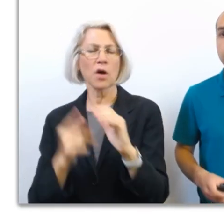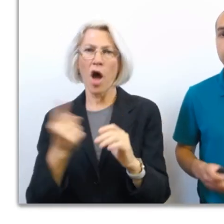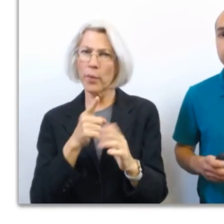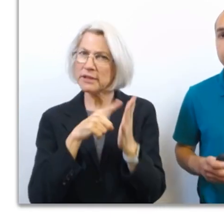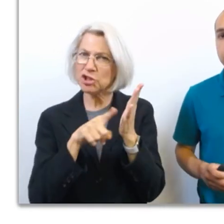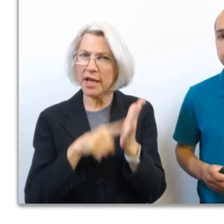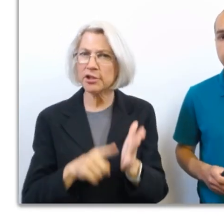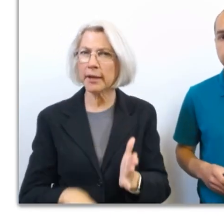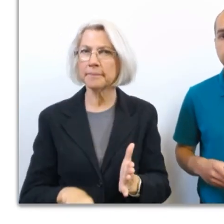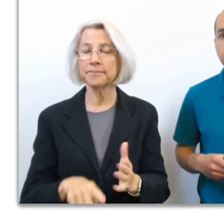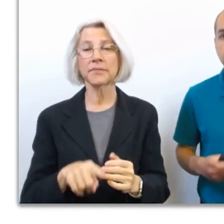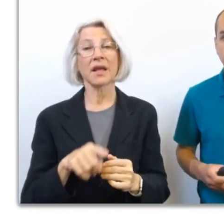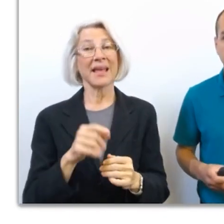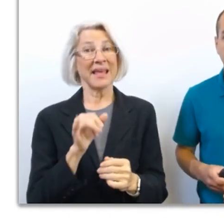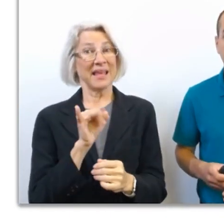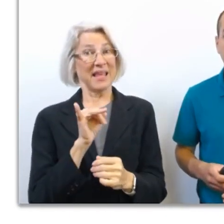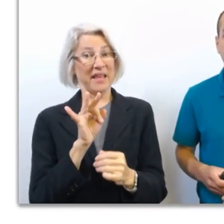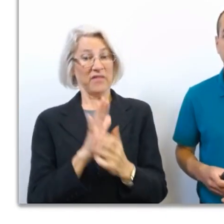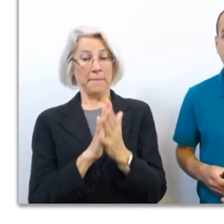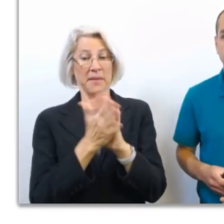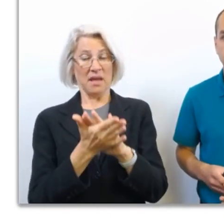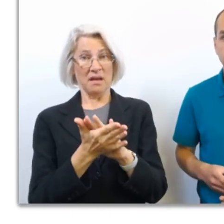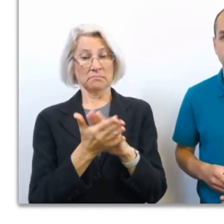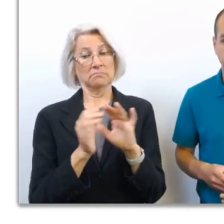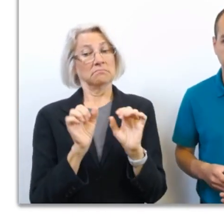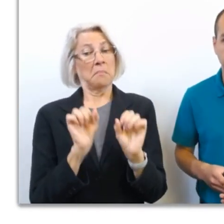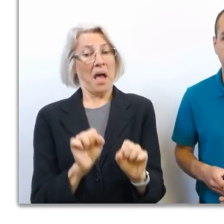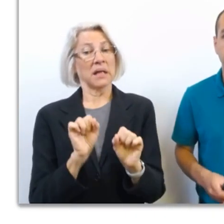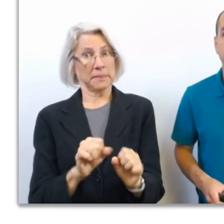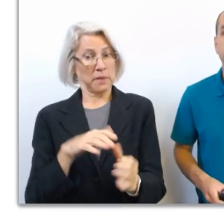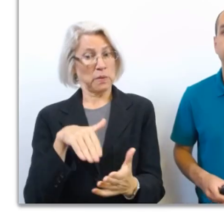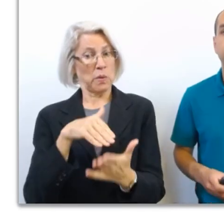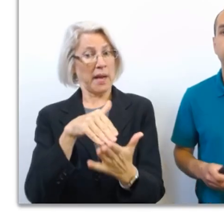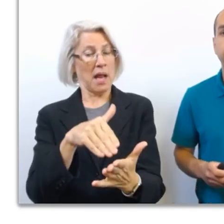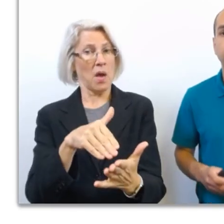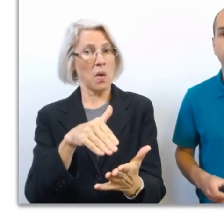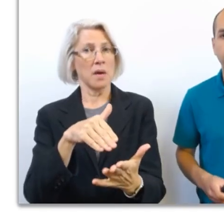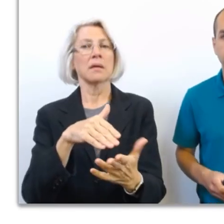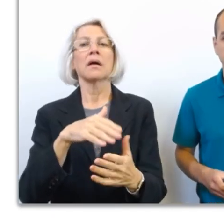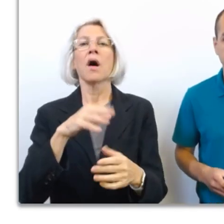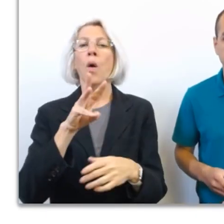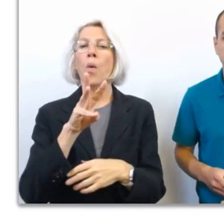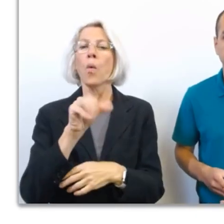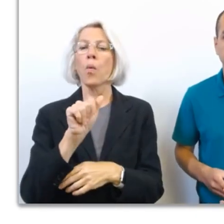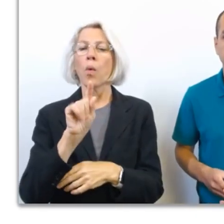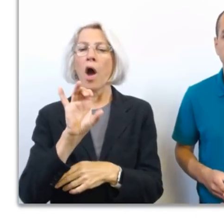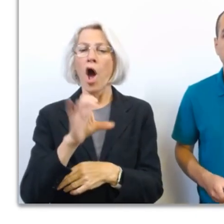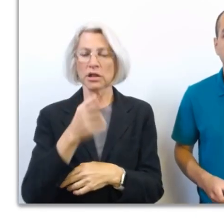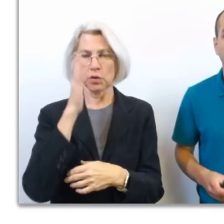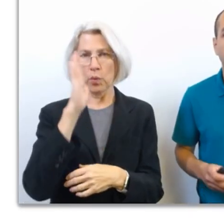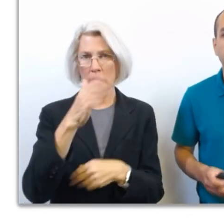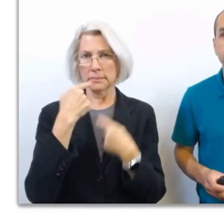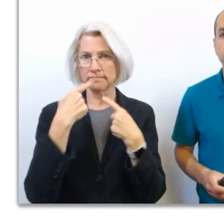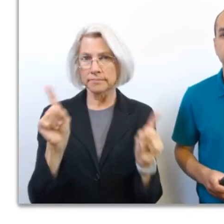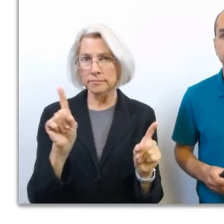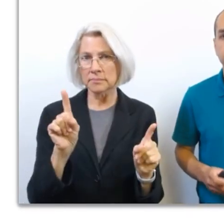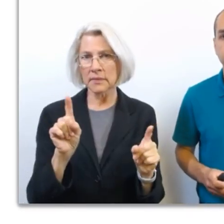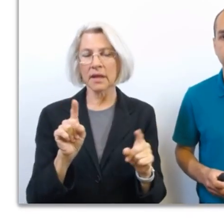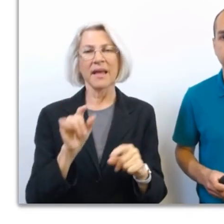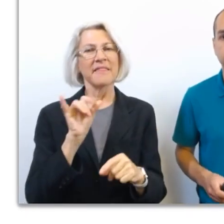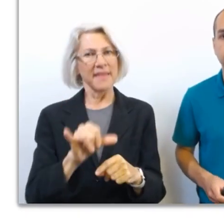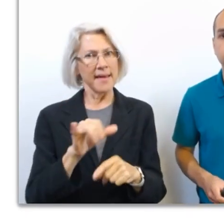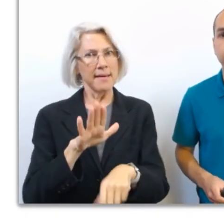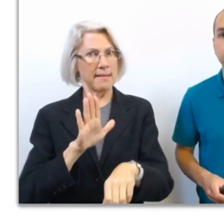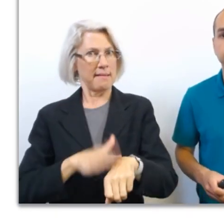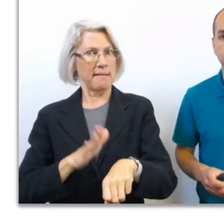Once conditions become favorable for storms that could produce tornadoes, a tornado watch is issued. The watch is your heads